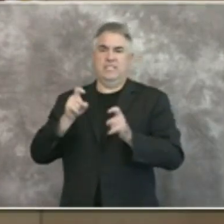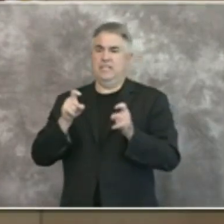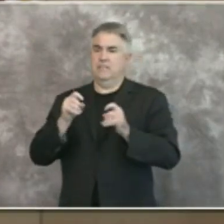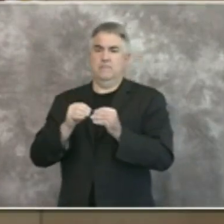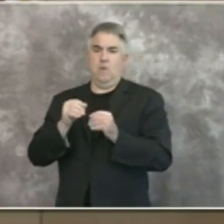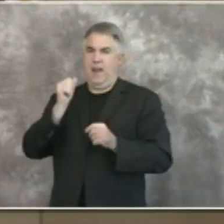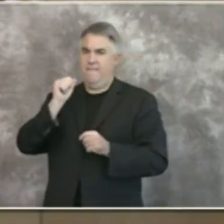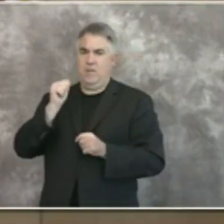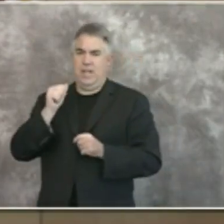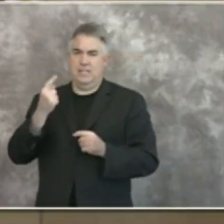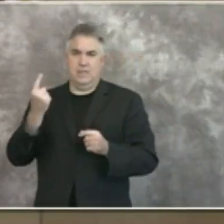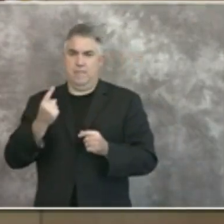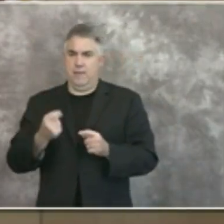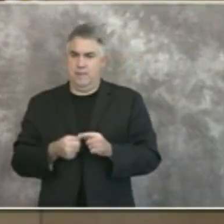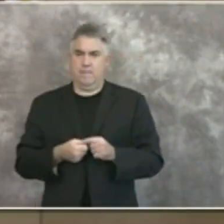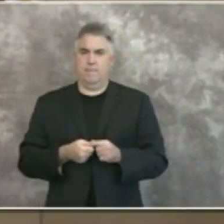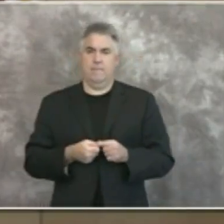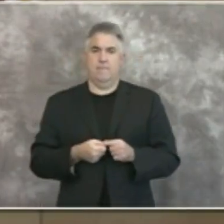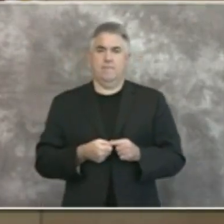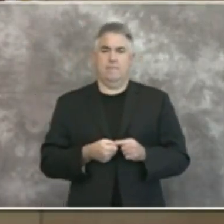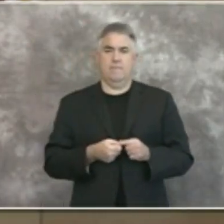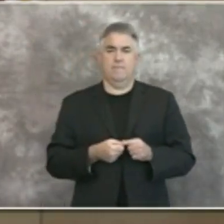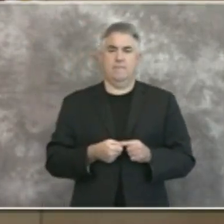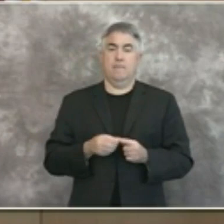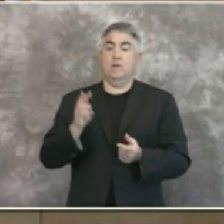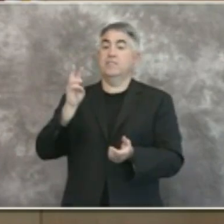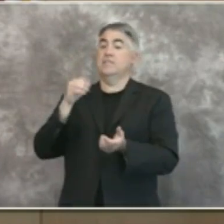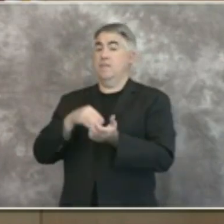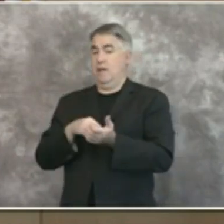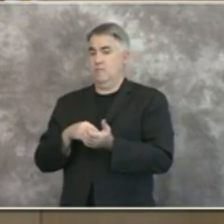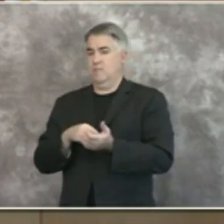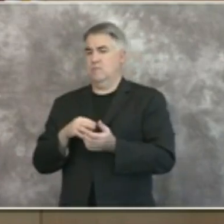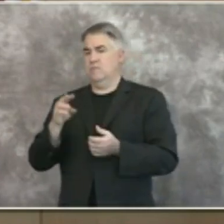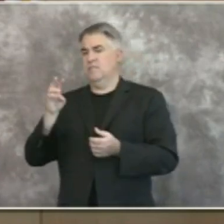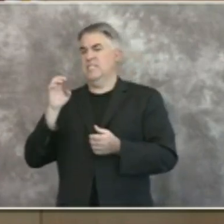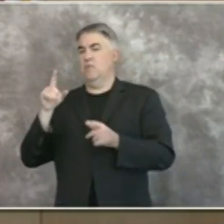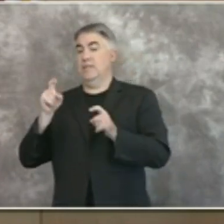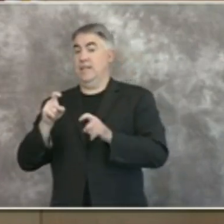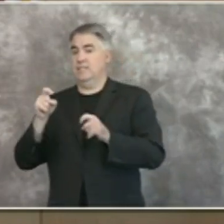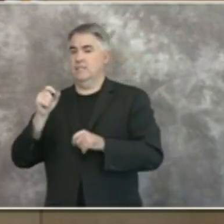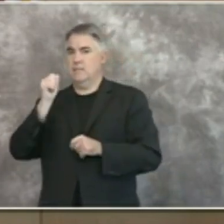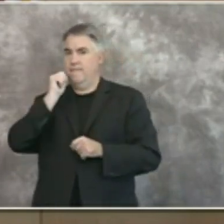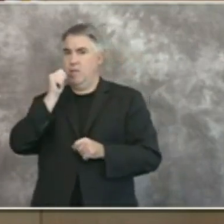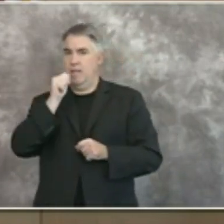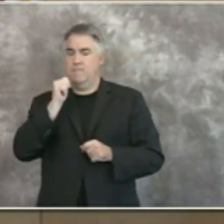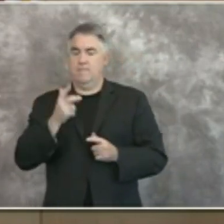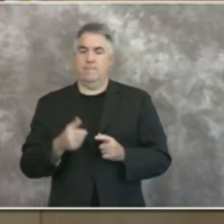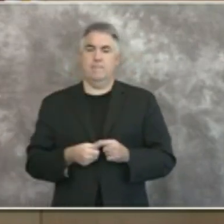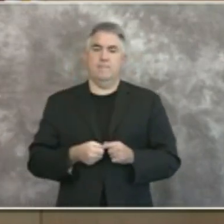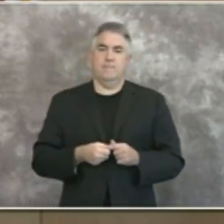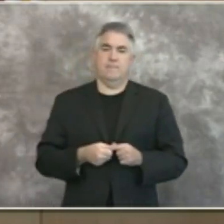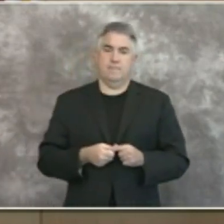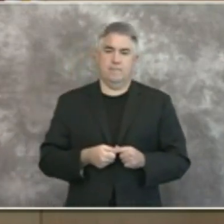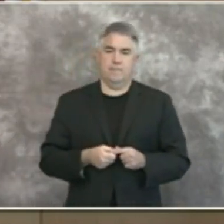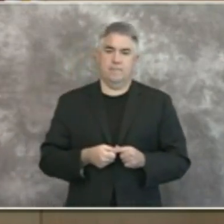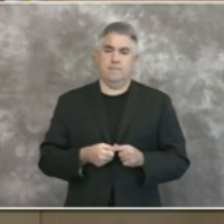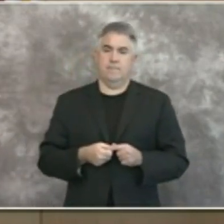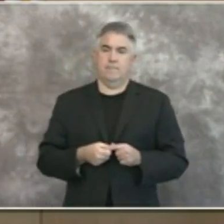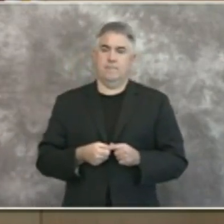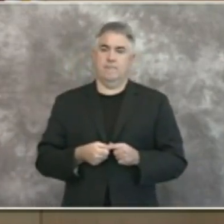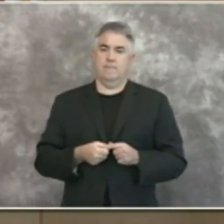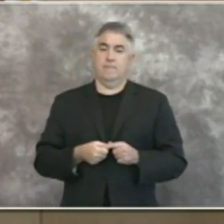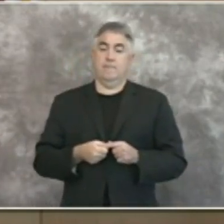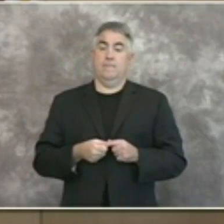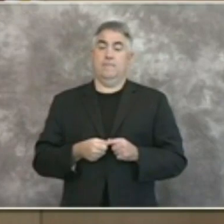about six thousand uh and six hundred um uh tests per day so uh moving on the average